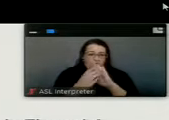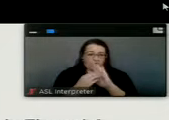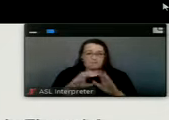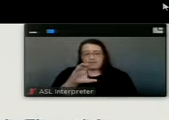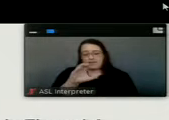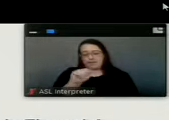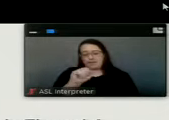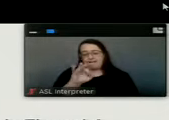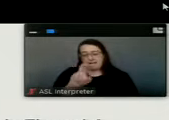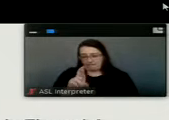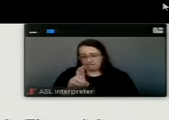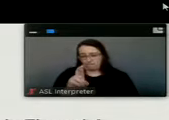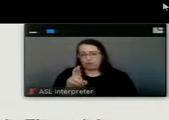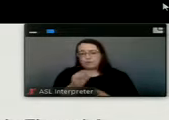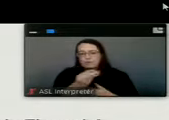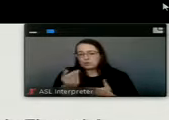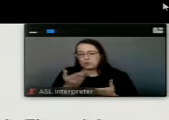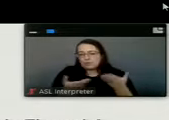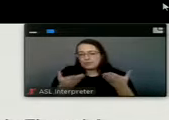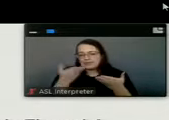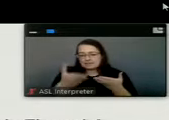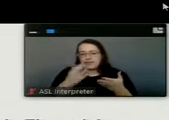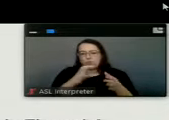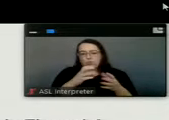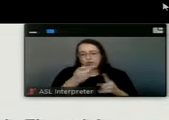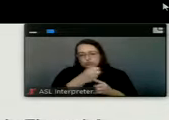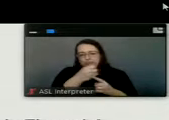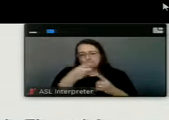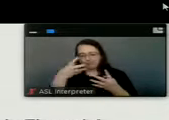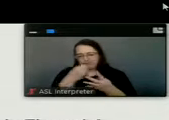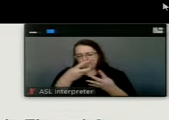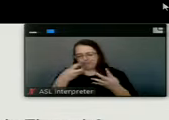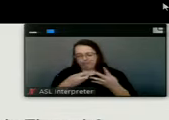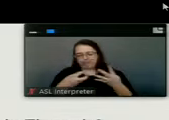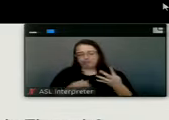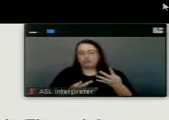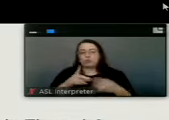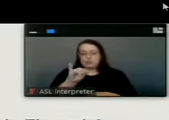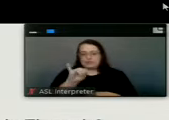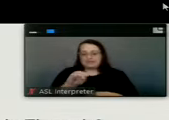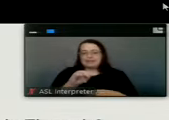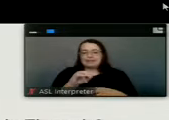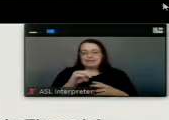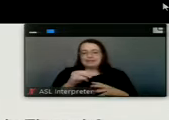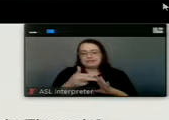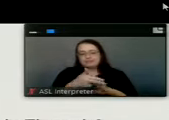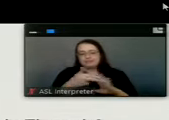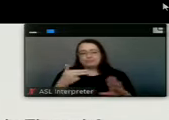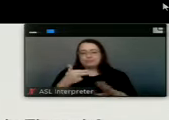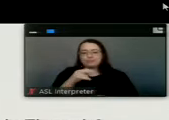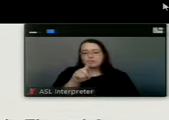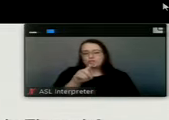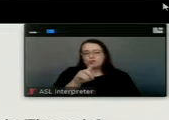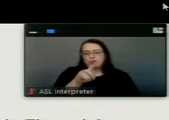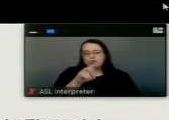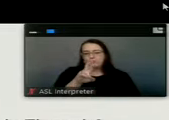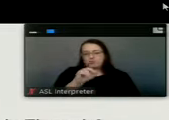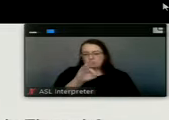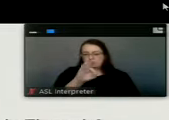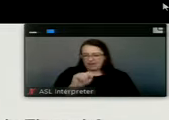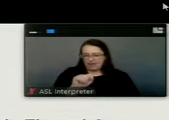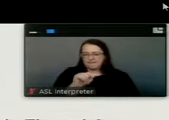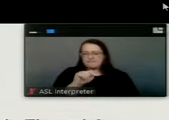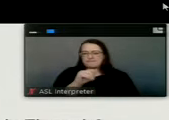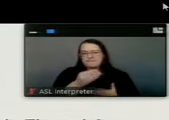There's a couple of items in it that I want to go over. We did tab these drafted financial statements,